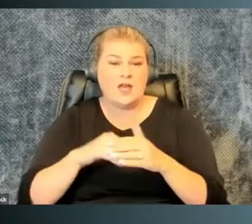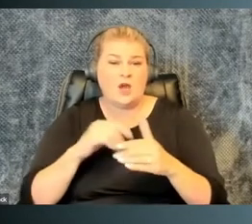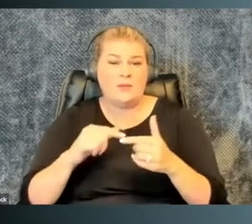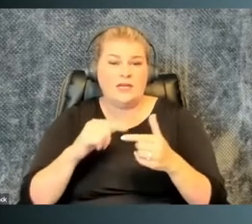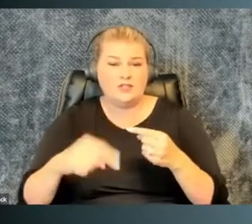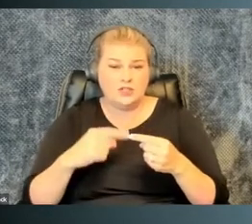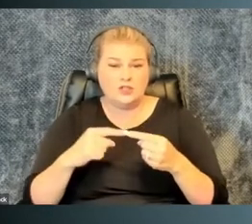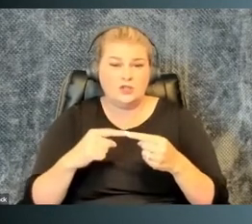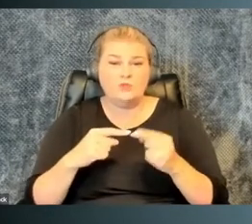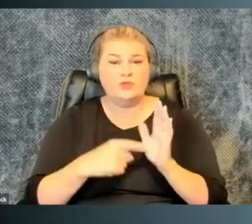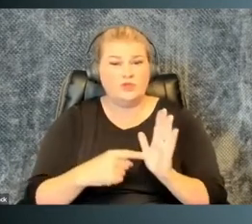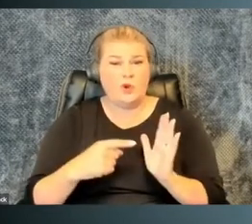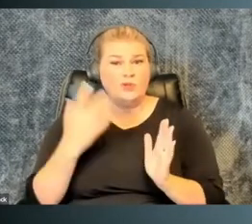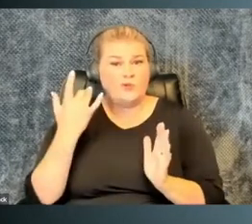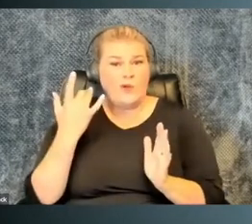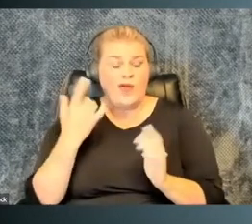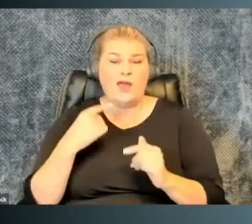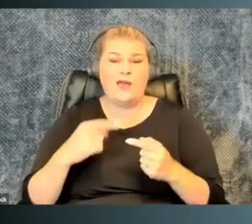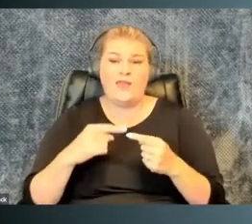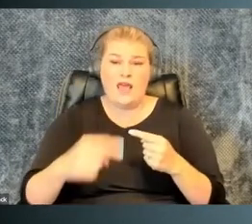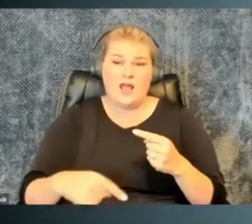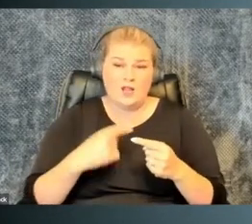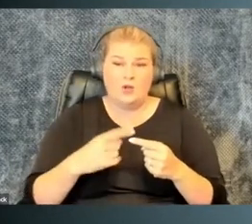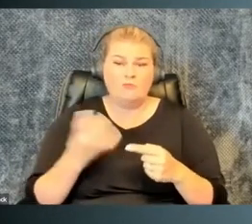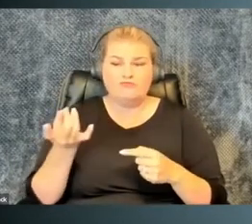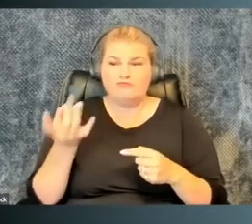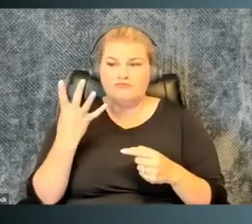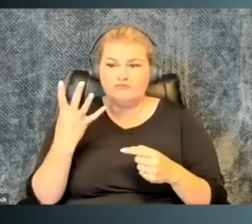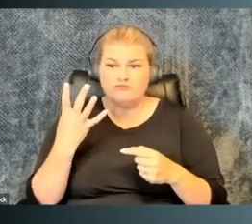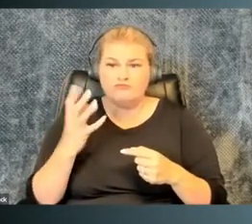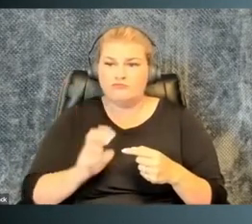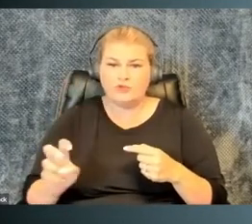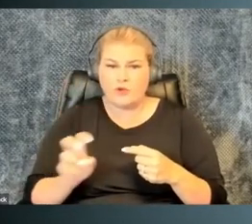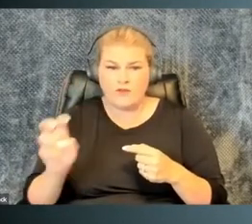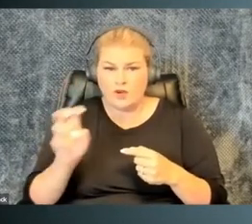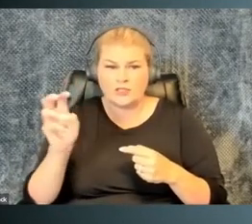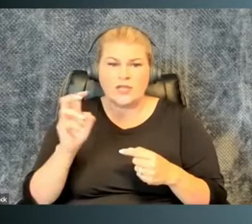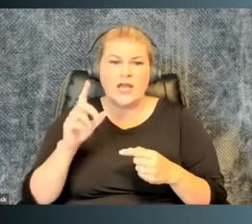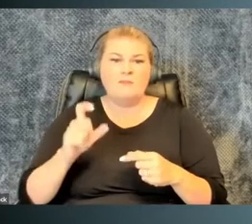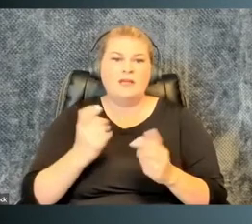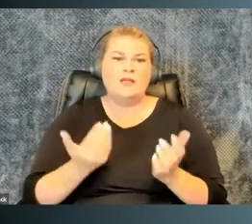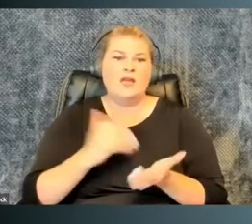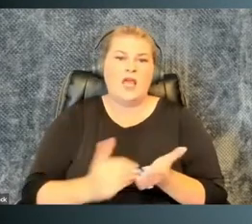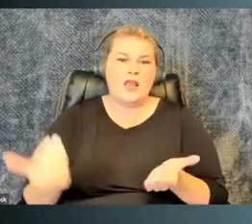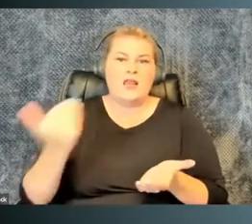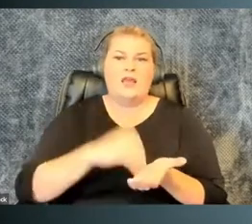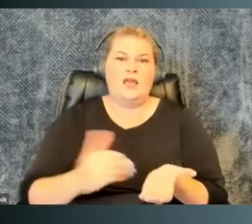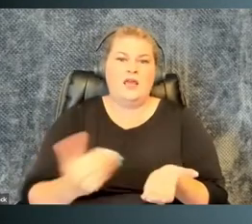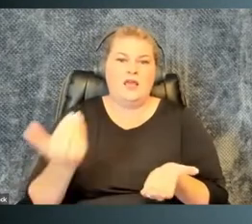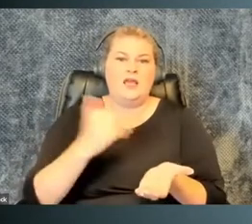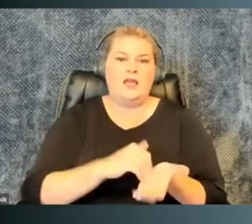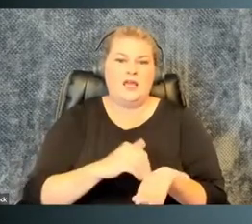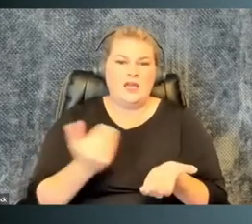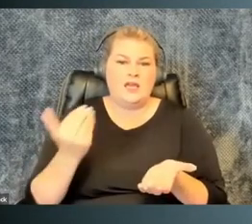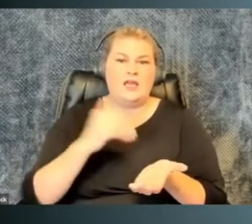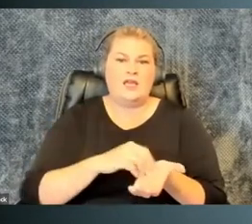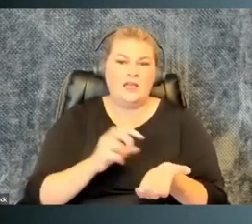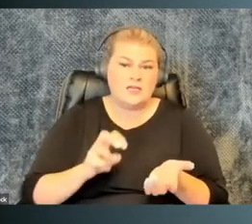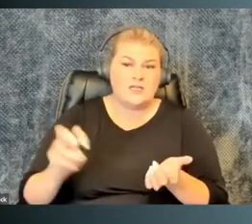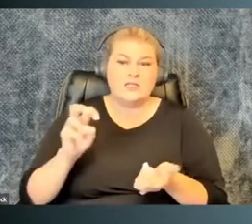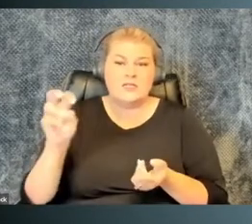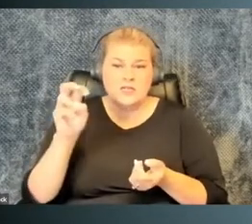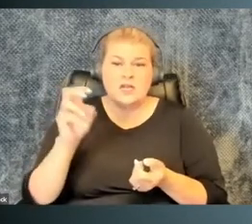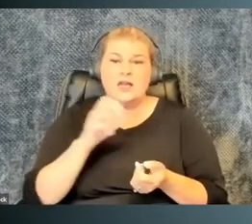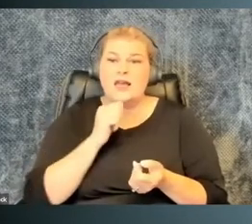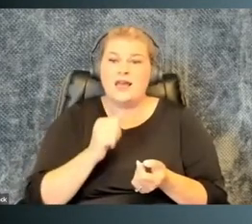Close study of the accommodations loop, her term, shows why. The loop is arduous to traverse, must be traversed over and over again, and